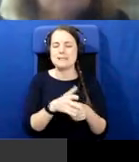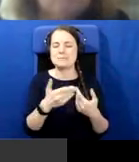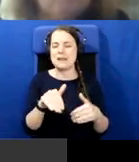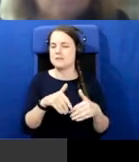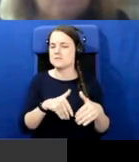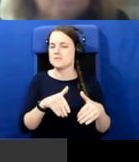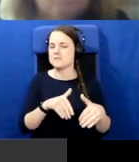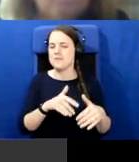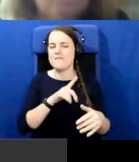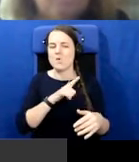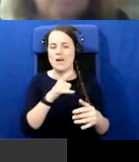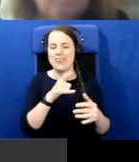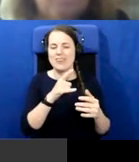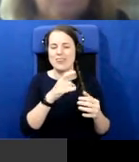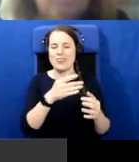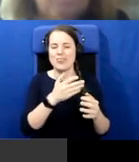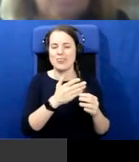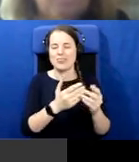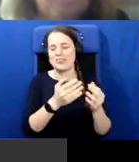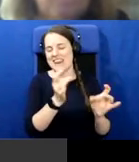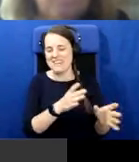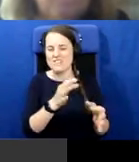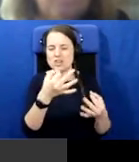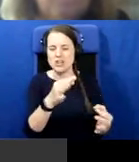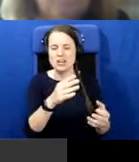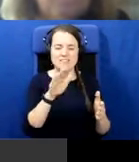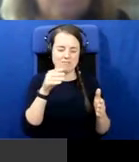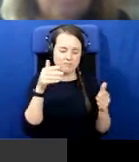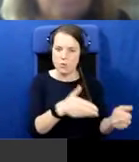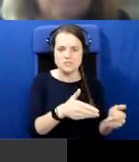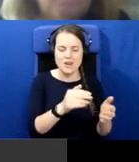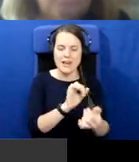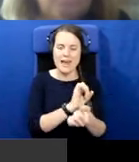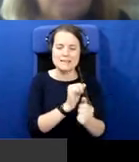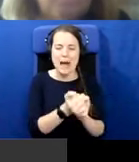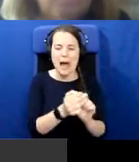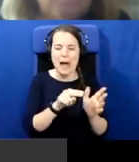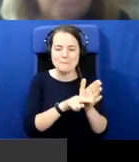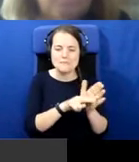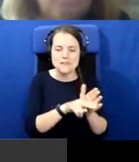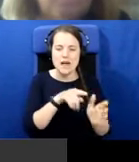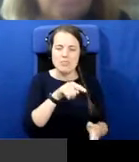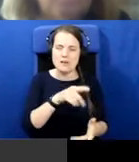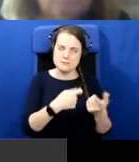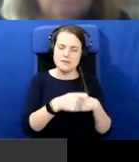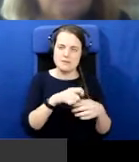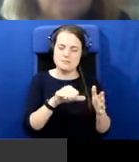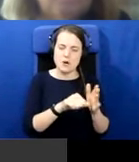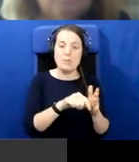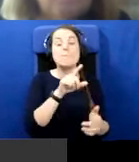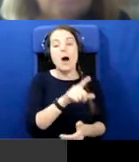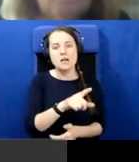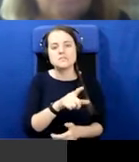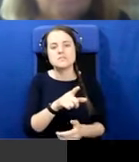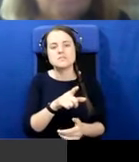its emphasis, very strong emphasis on exams. And that's been shown up to be problematic. But apart from that, the wider